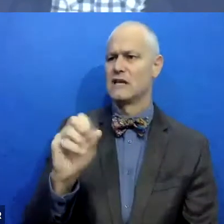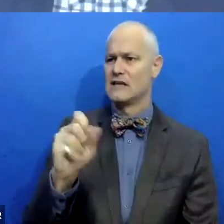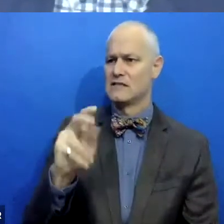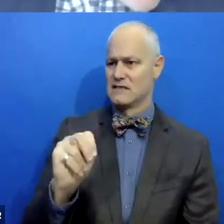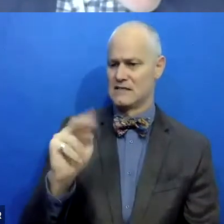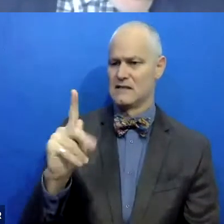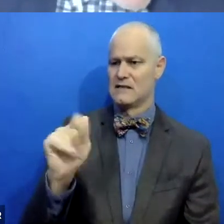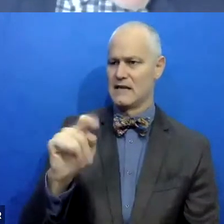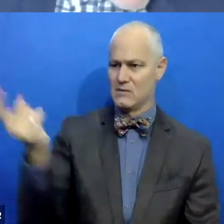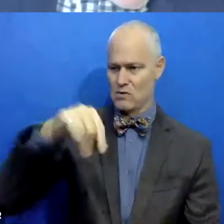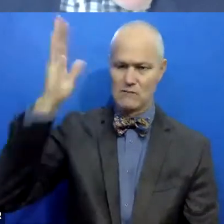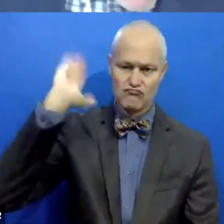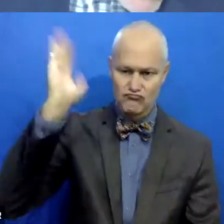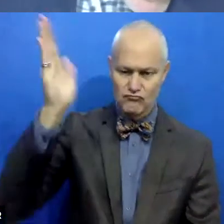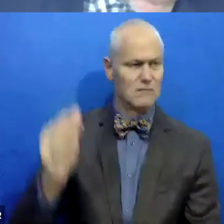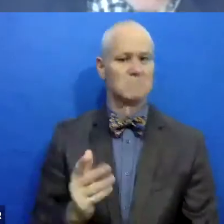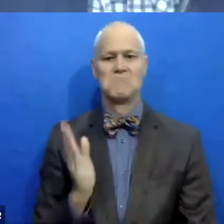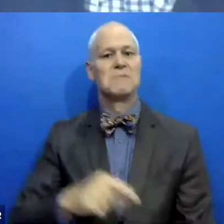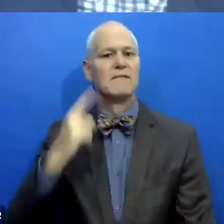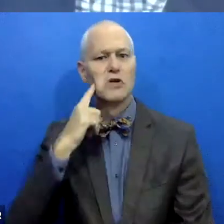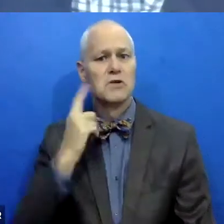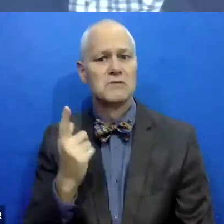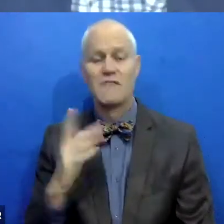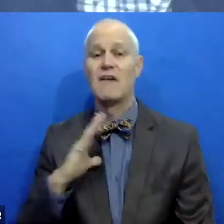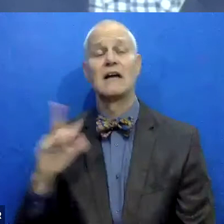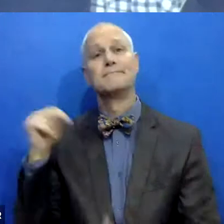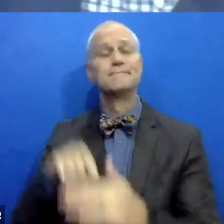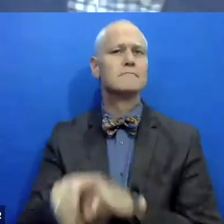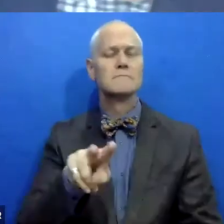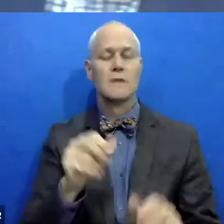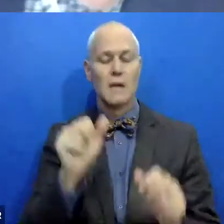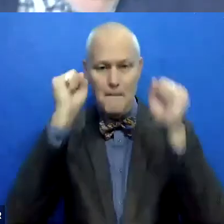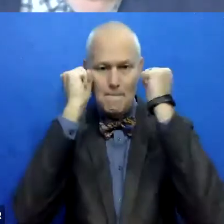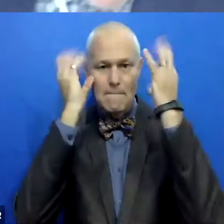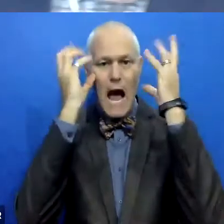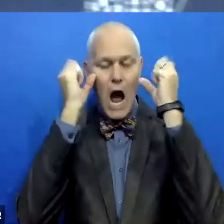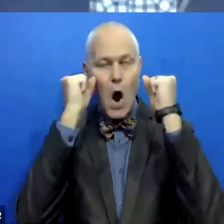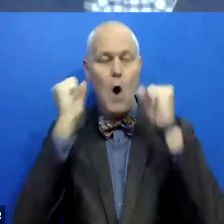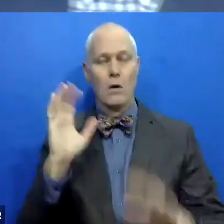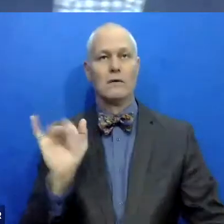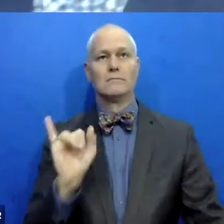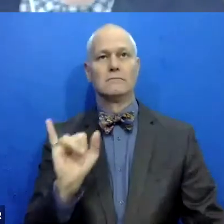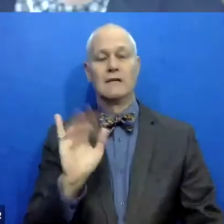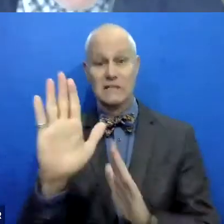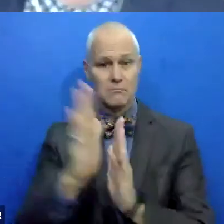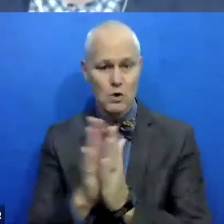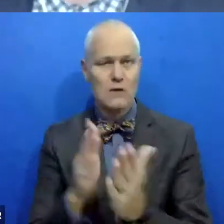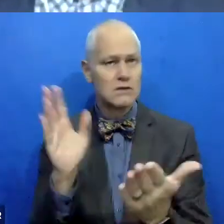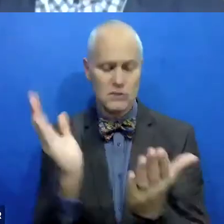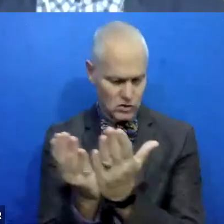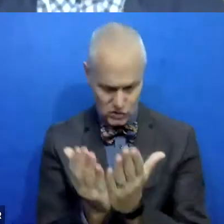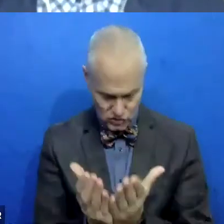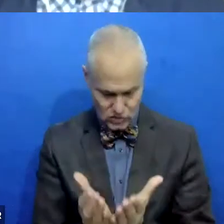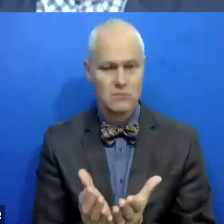And I'd never heard of Jackson. And I went to see him and my mind was blown. And I read his book. And that started me on the